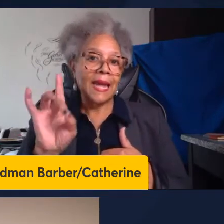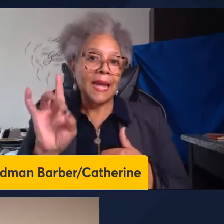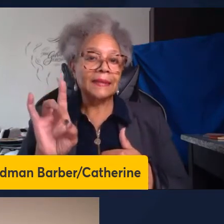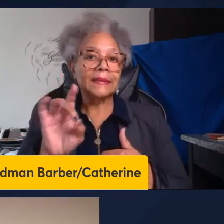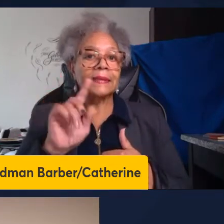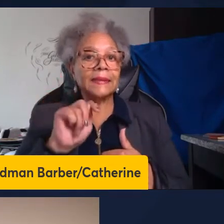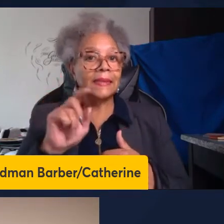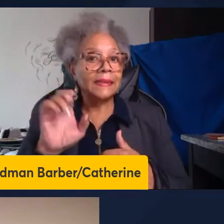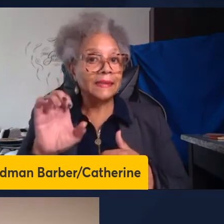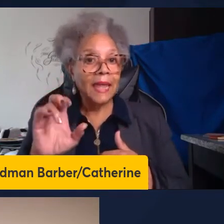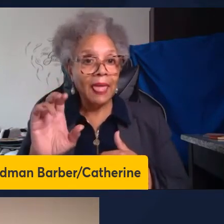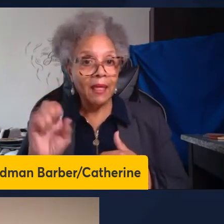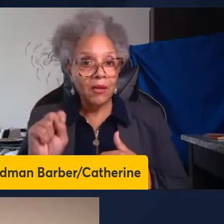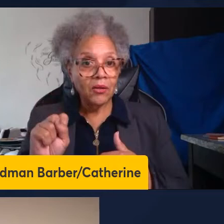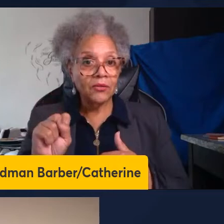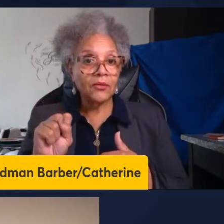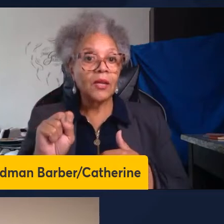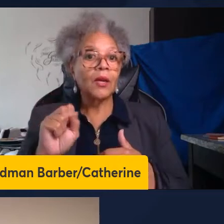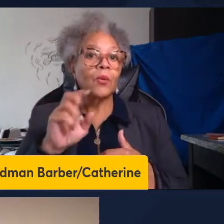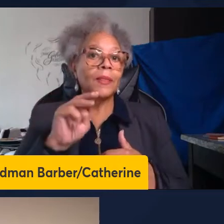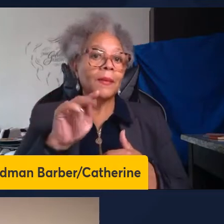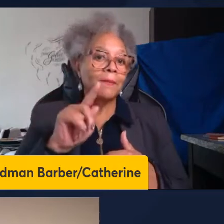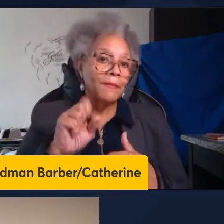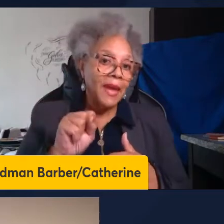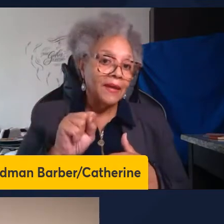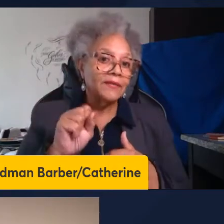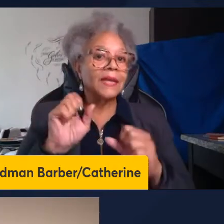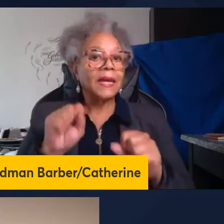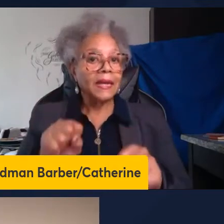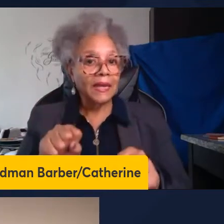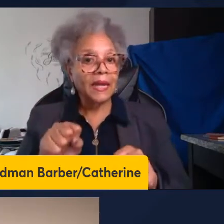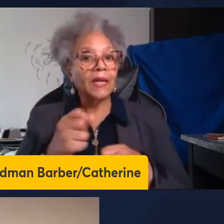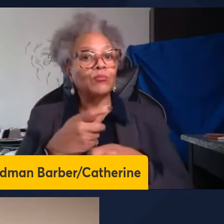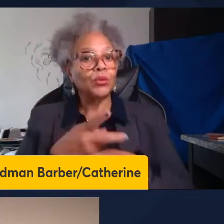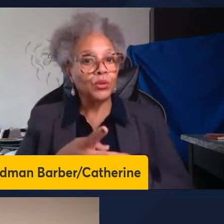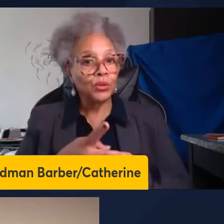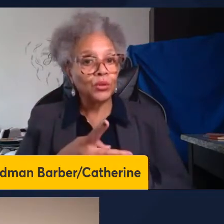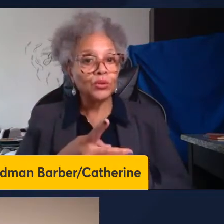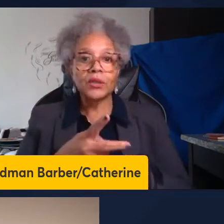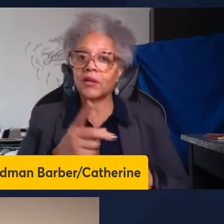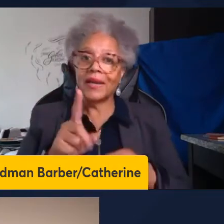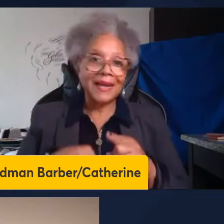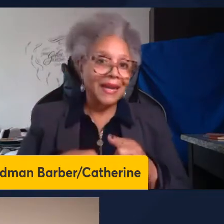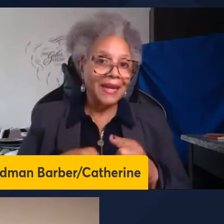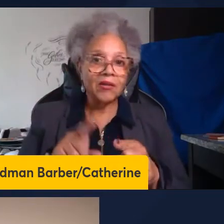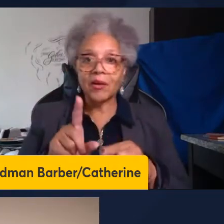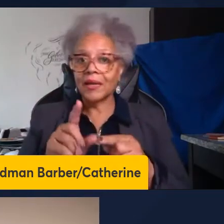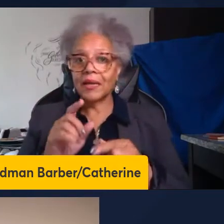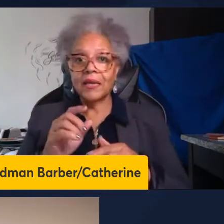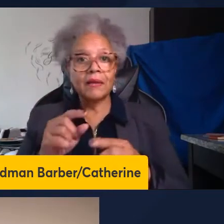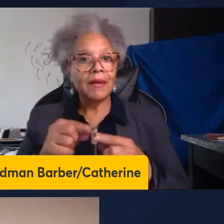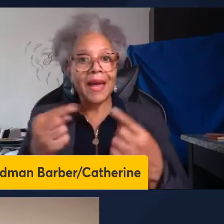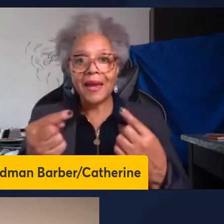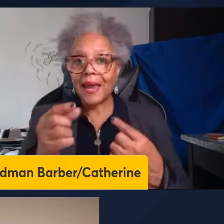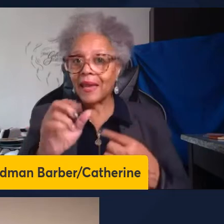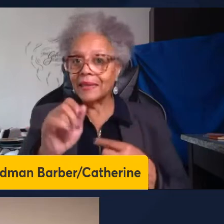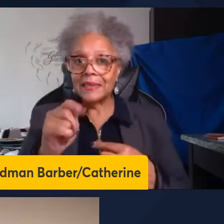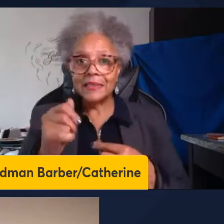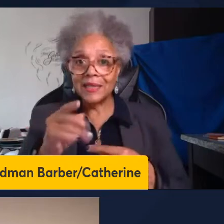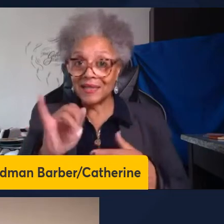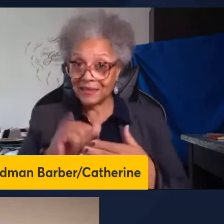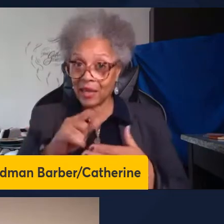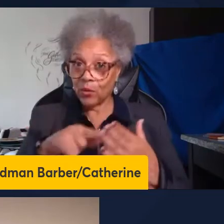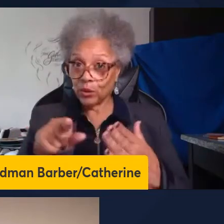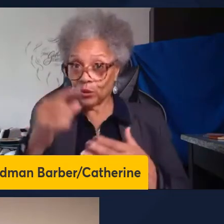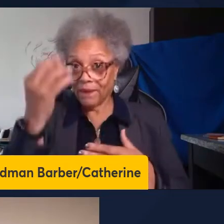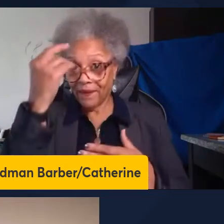lack the Mavs signaling they can't for example produce type 1 interferon and they cannot for example present antigen is that what you what we